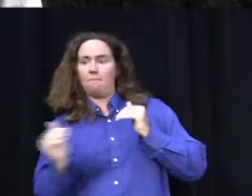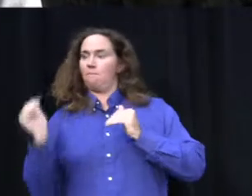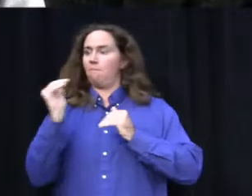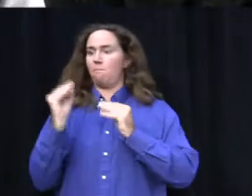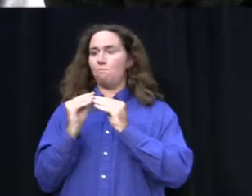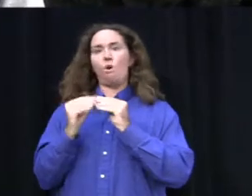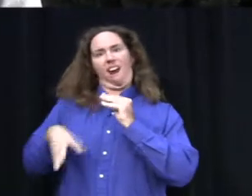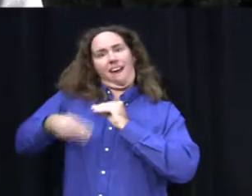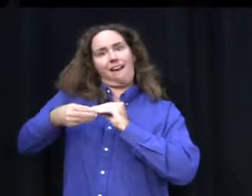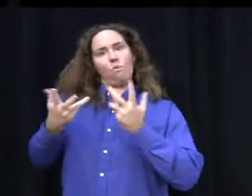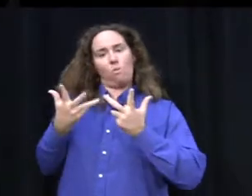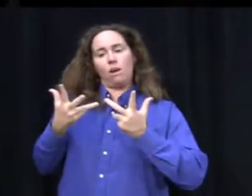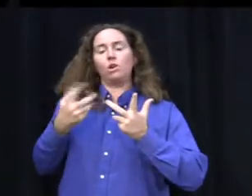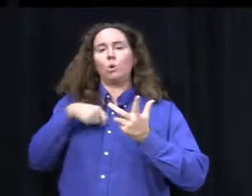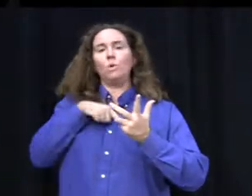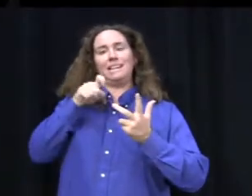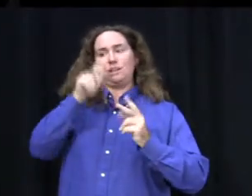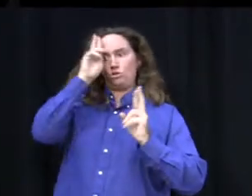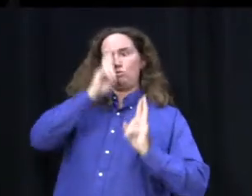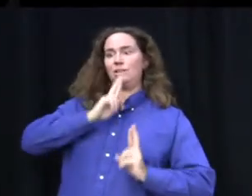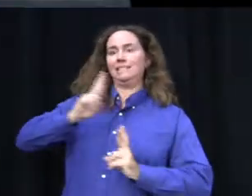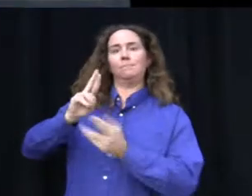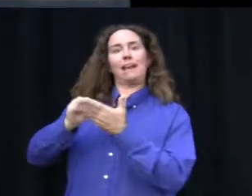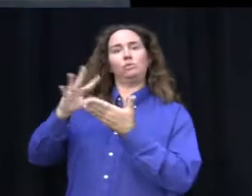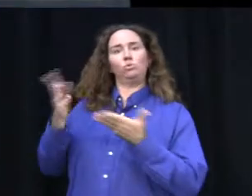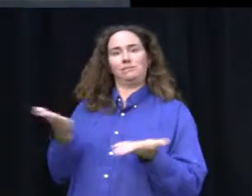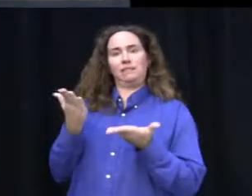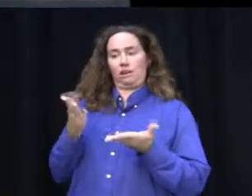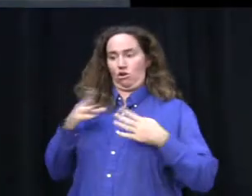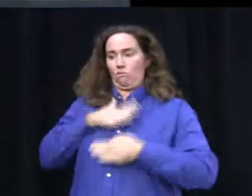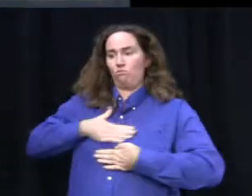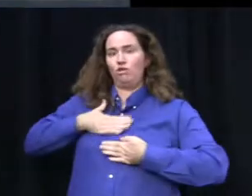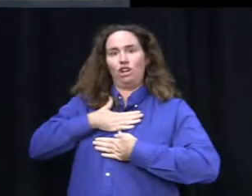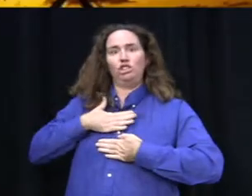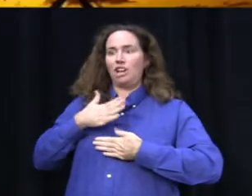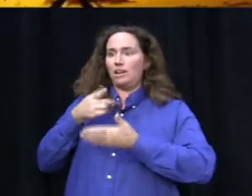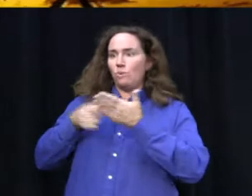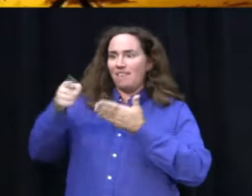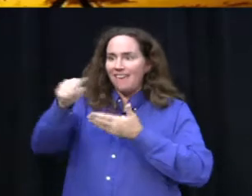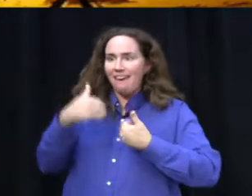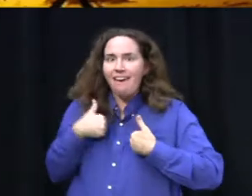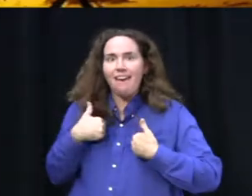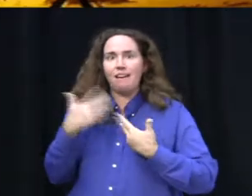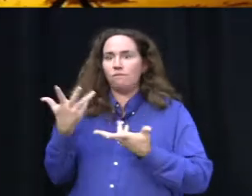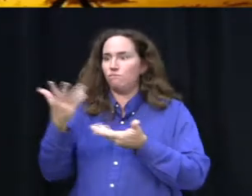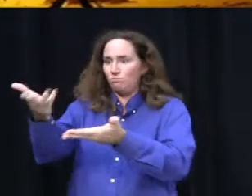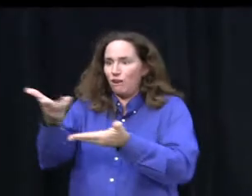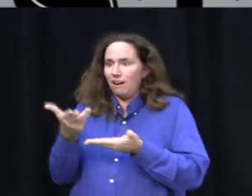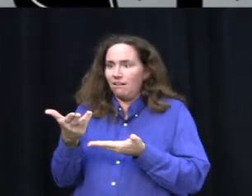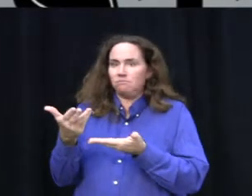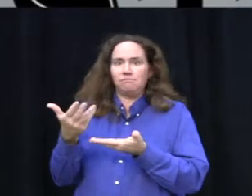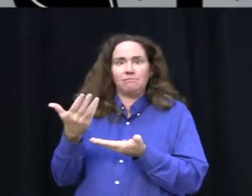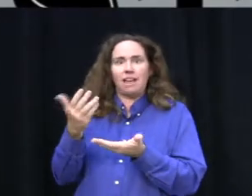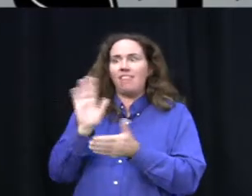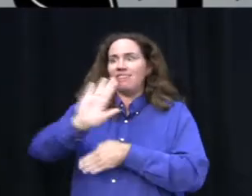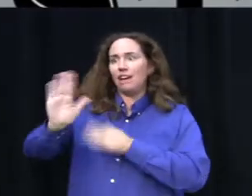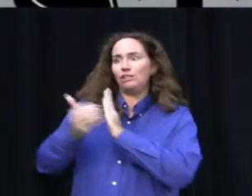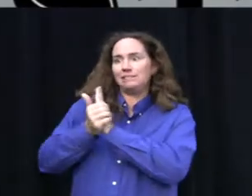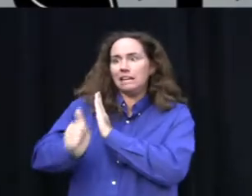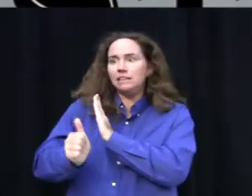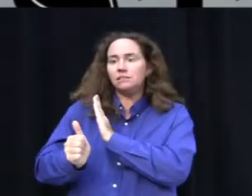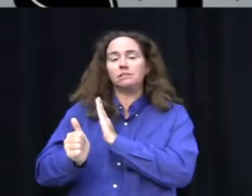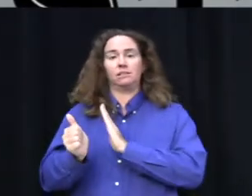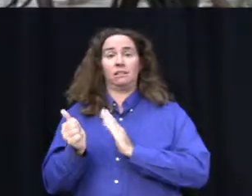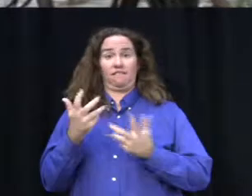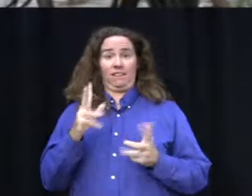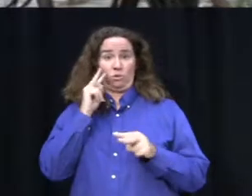that. I feel like we need to respect our fellow students and appreciate the gifts that they have and what they bring to the table. After